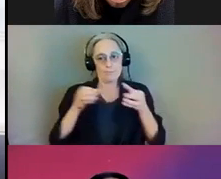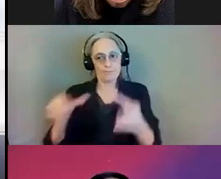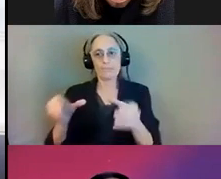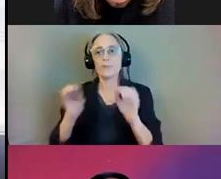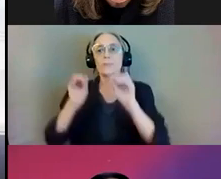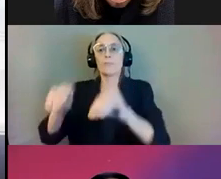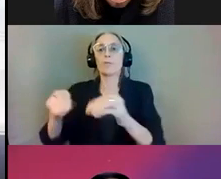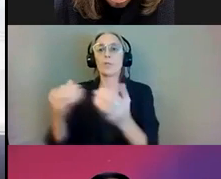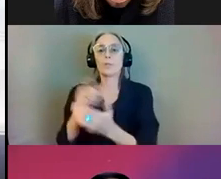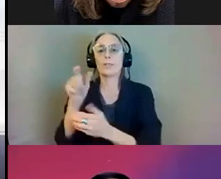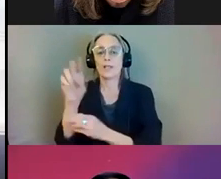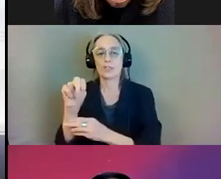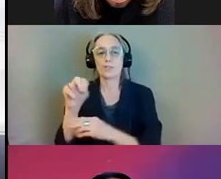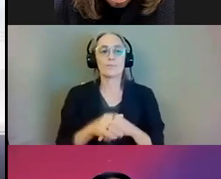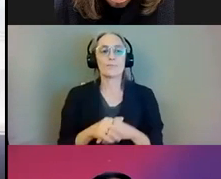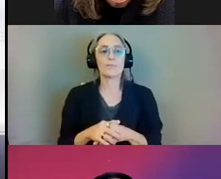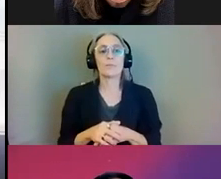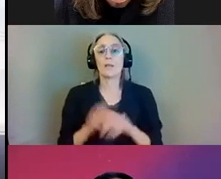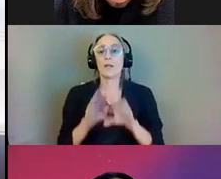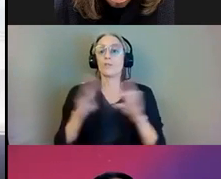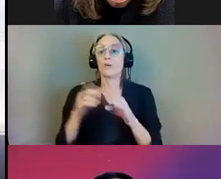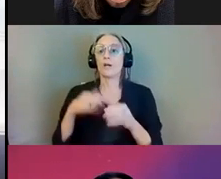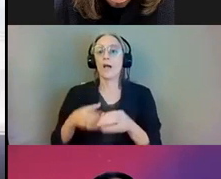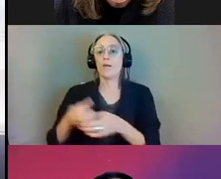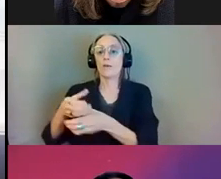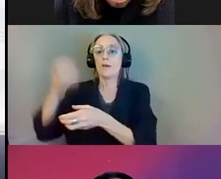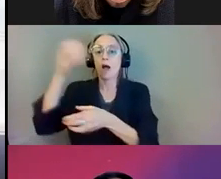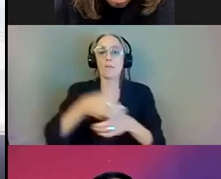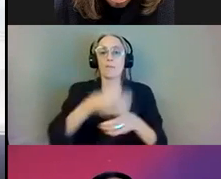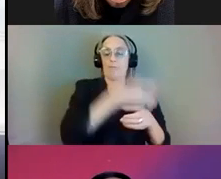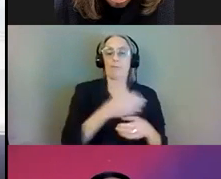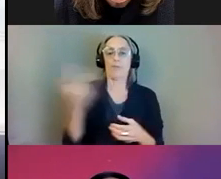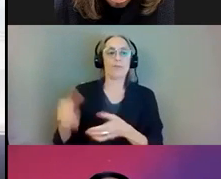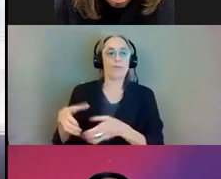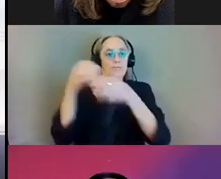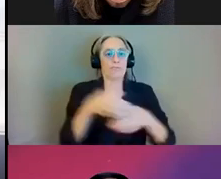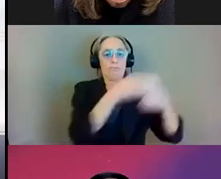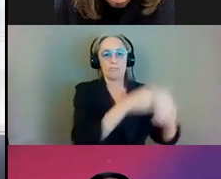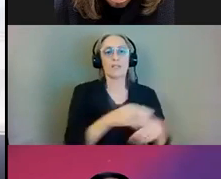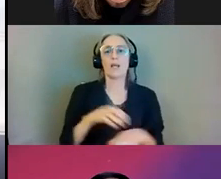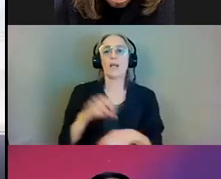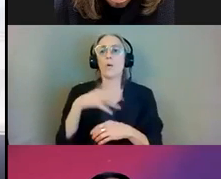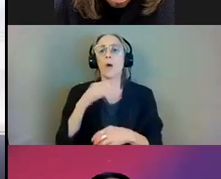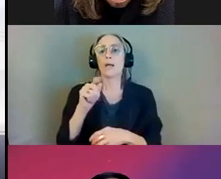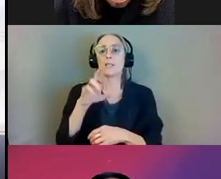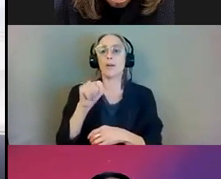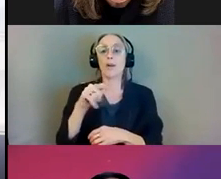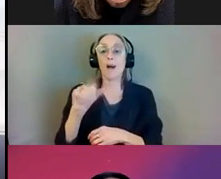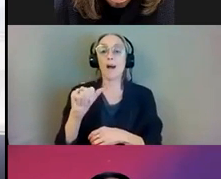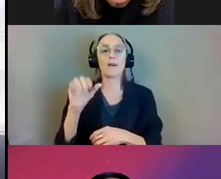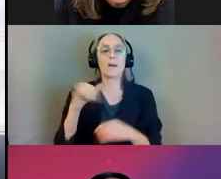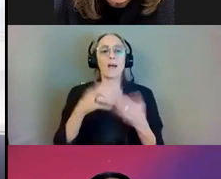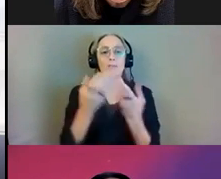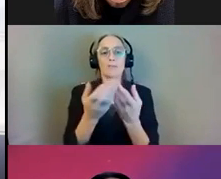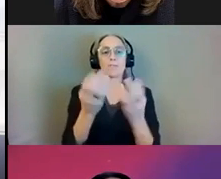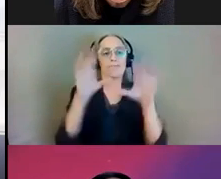The columns frame the entrance doors and are complemented by the white terracotta piers. As with the other stations, the main station house will be